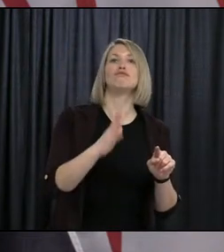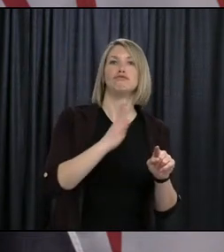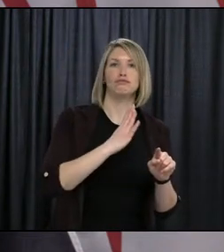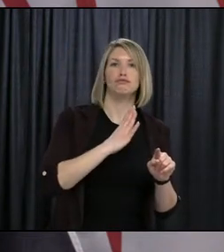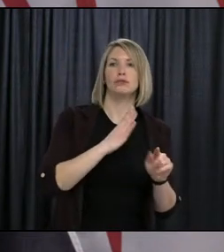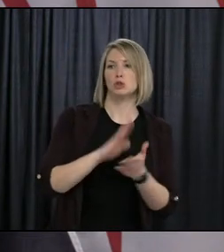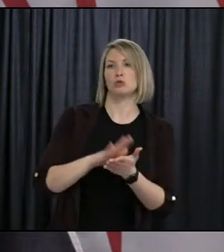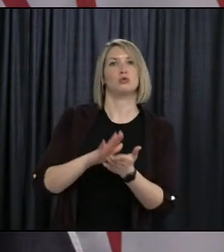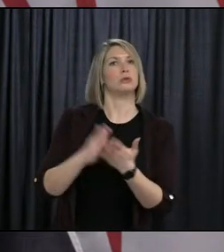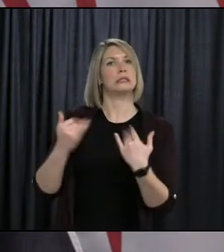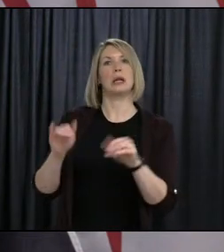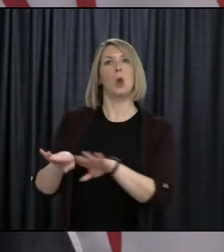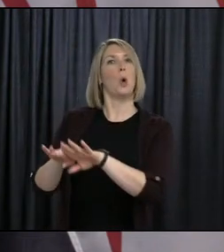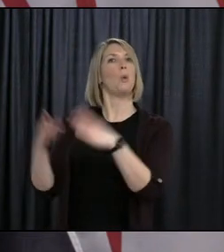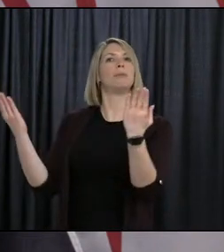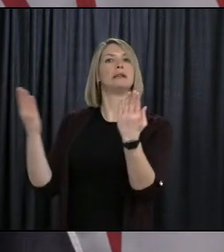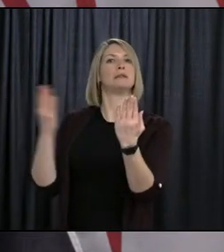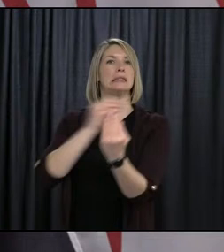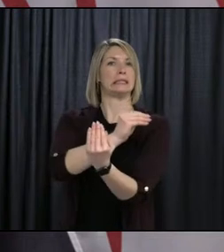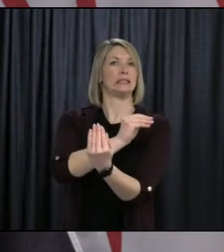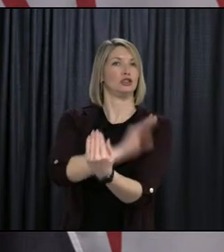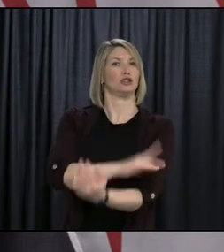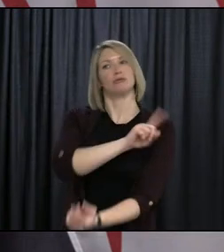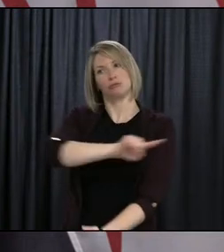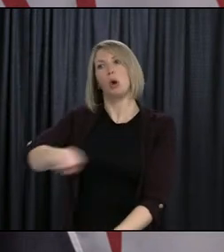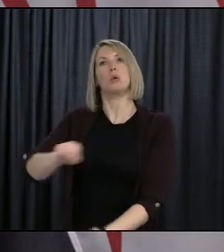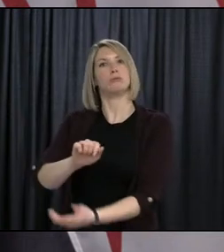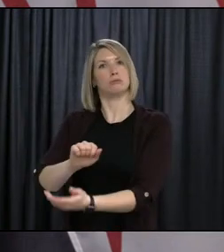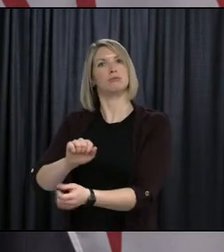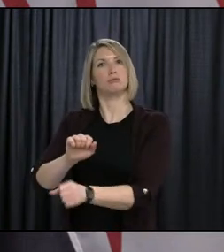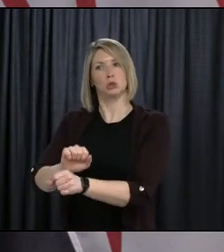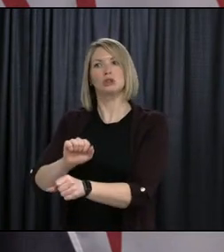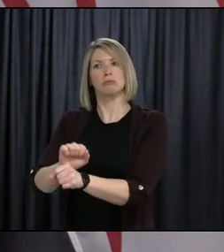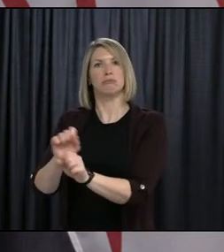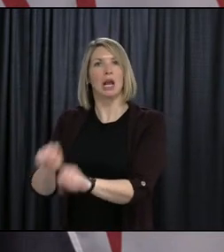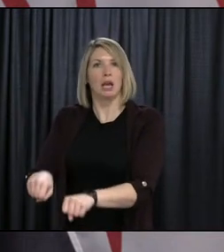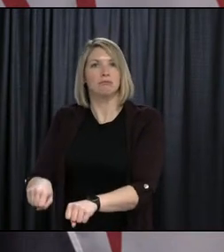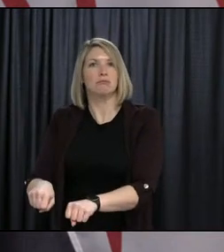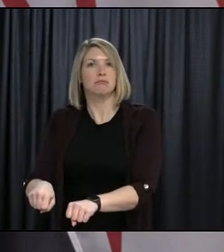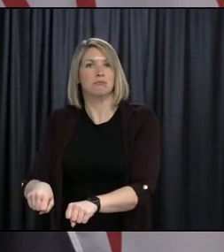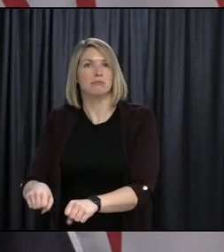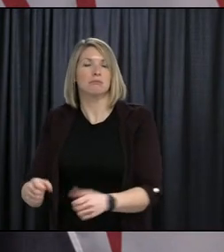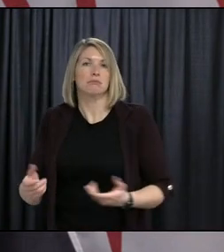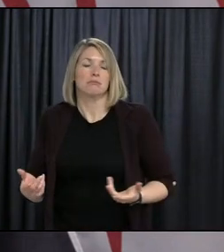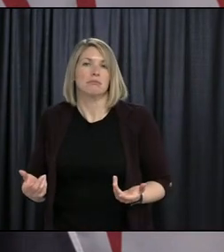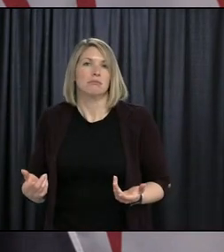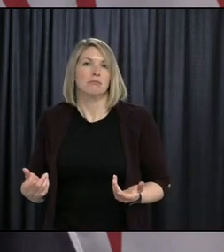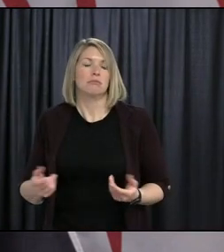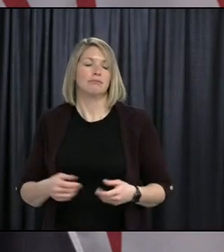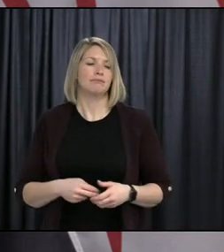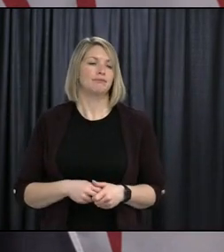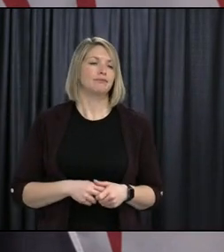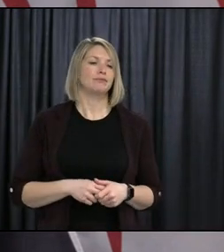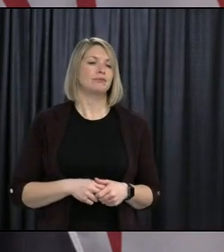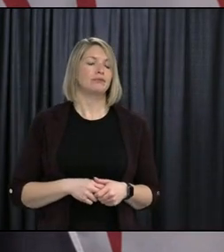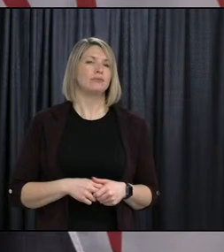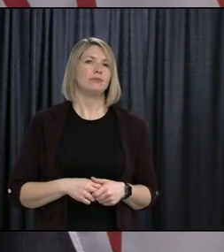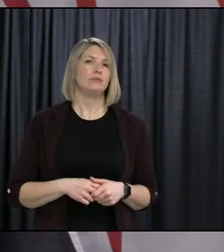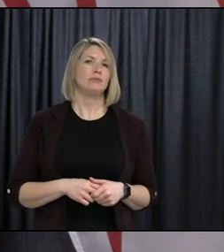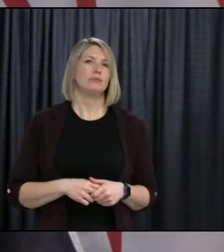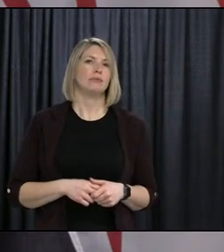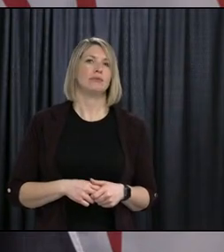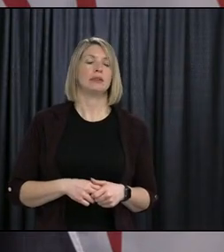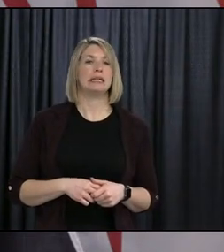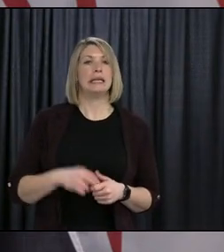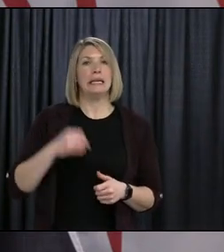are available for teachers to access their classrooms. And, you know, ultimately, in order to